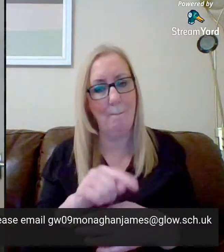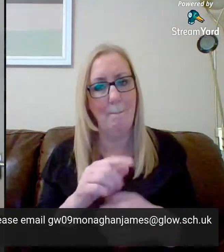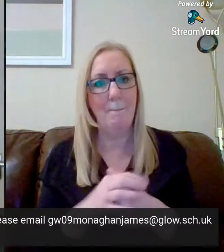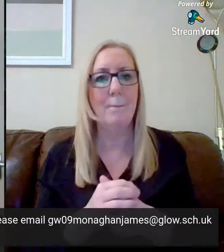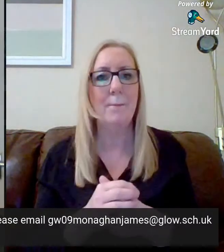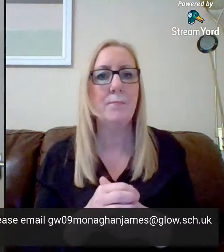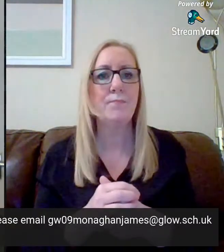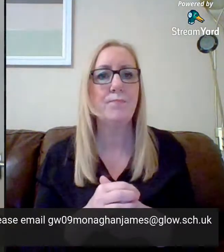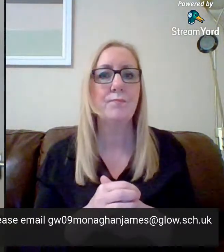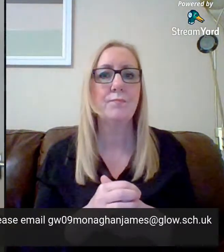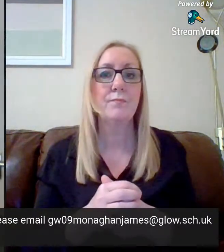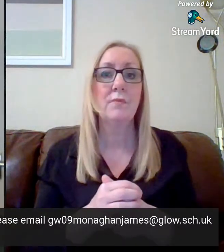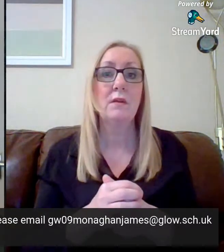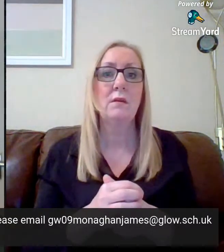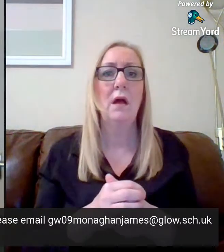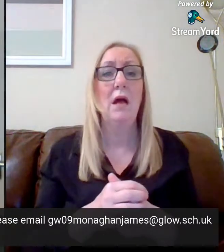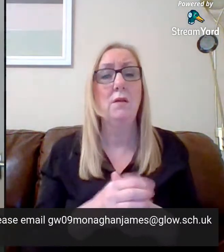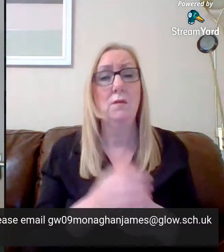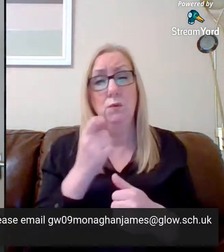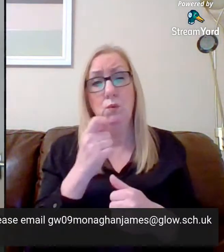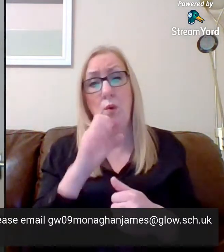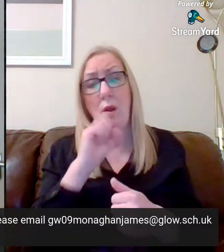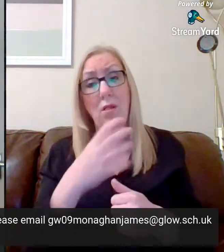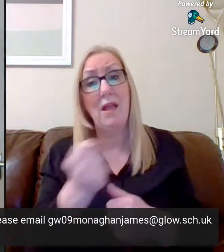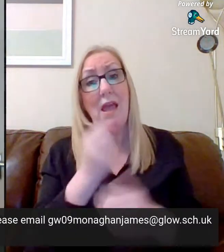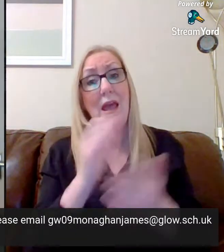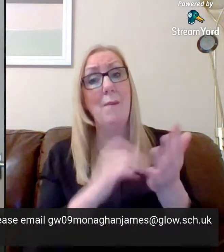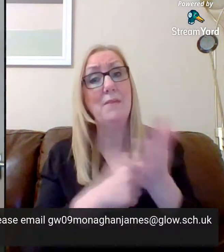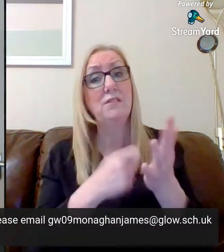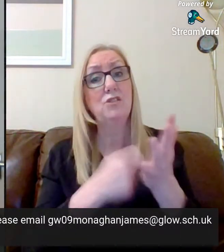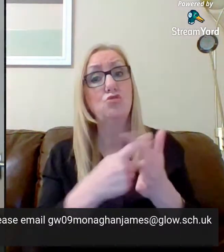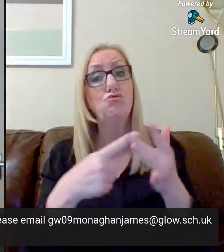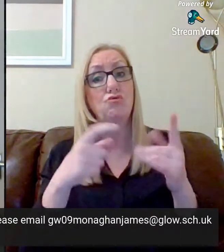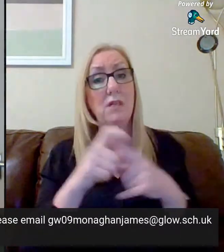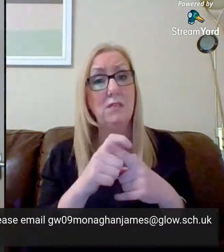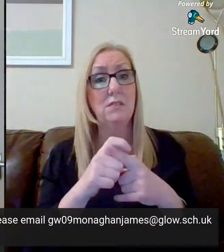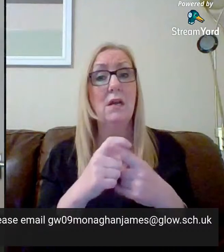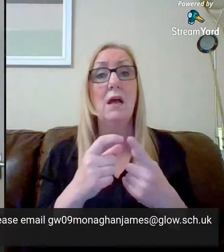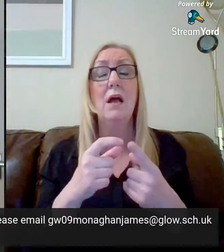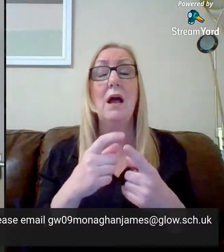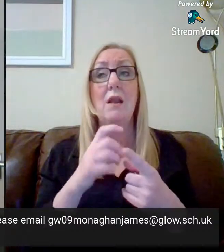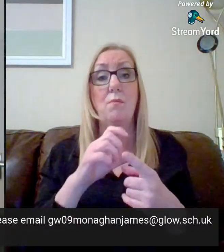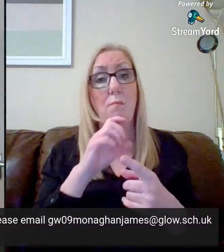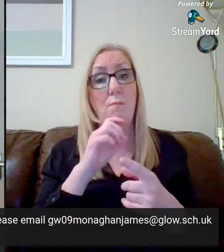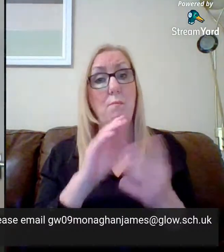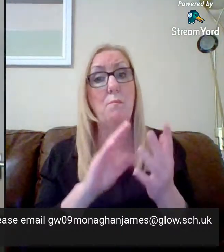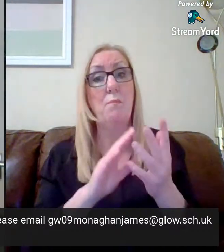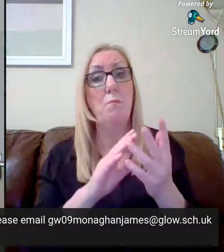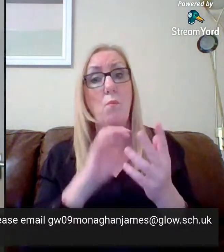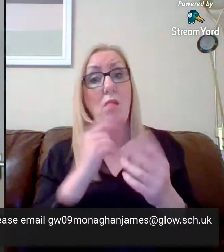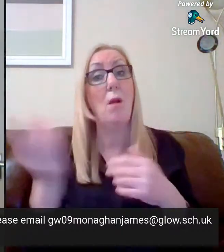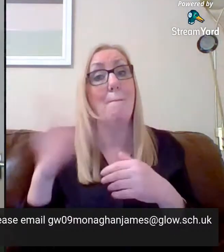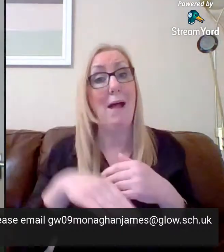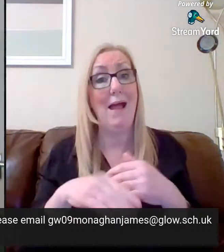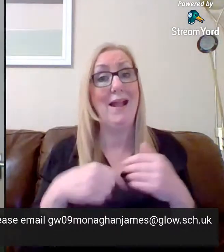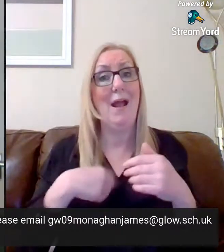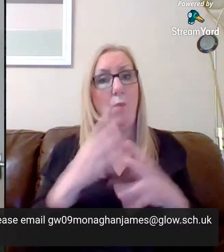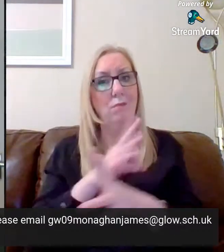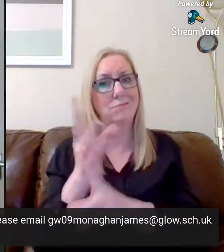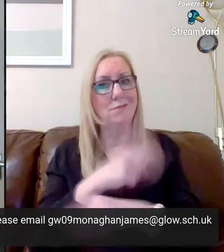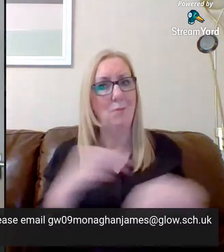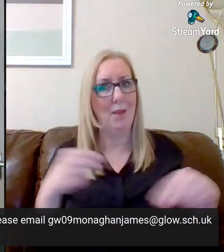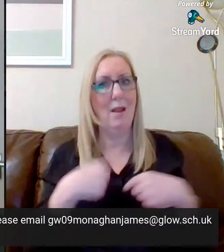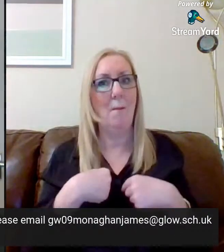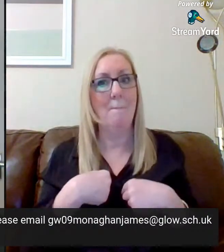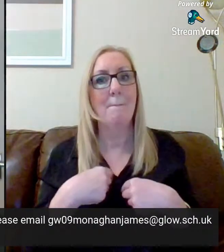in a wee second, I'm going to get Mr. Reid back on. I'm going to disappear for a wee while. Miss Gordon is going to continue on here signing. But again,